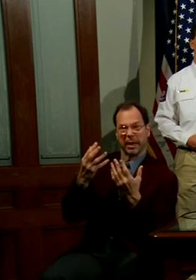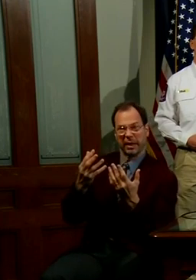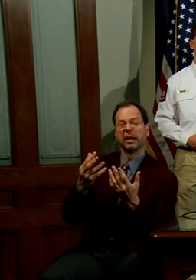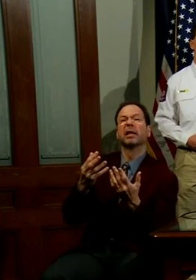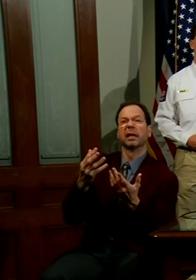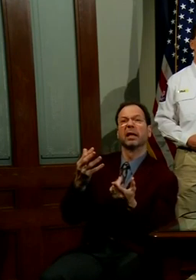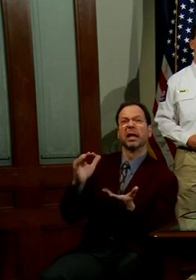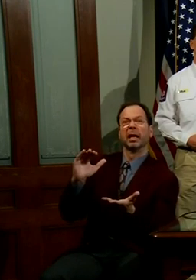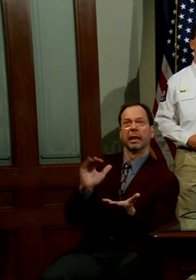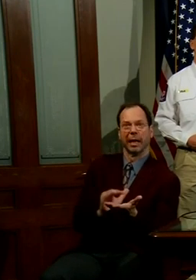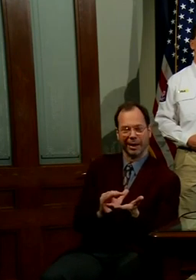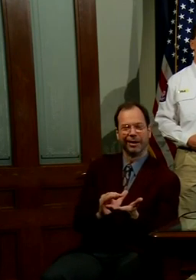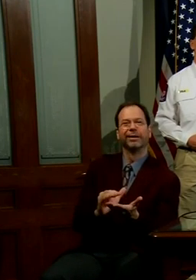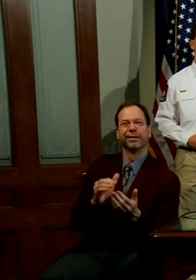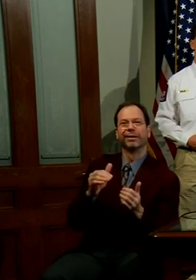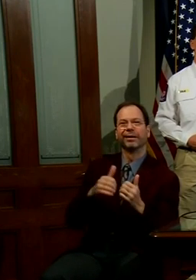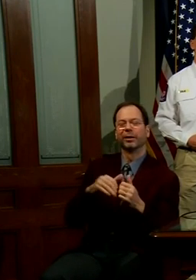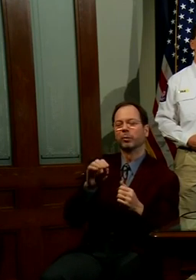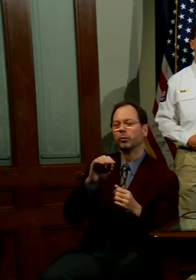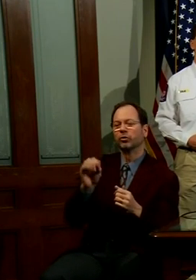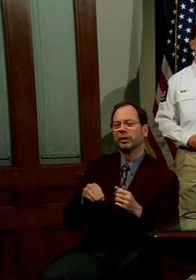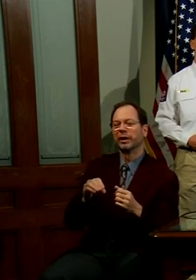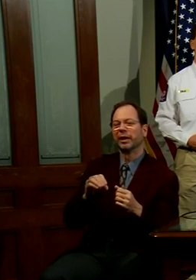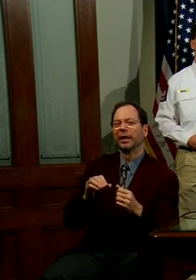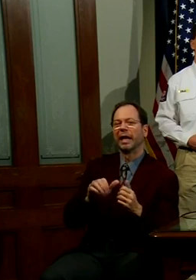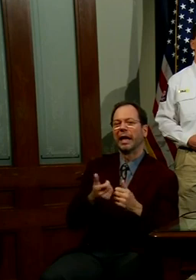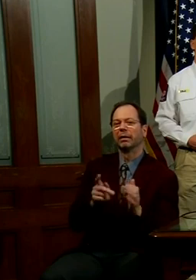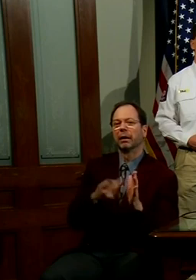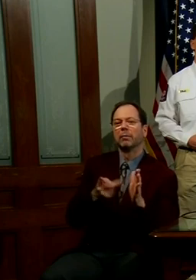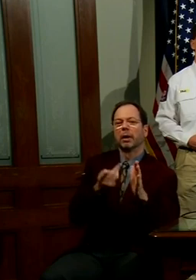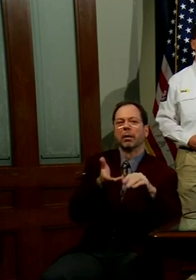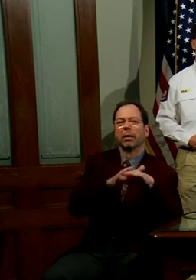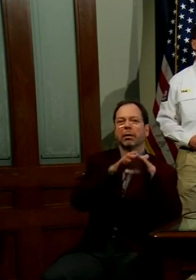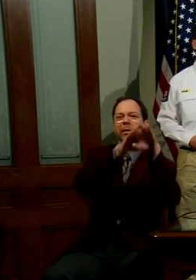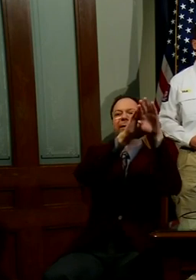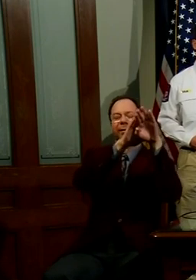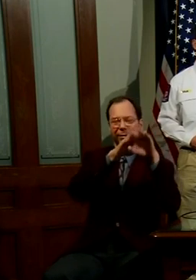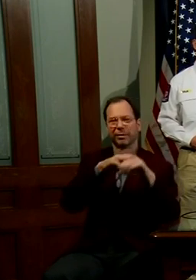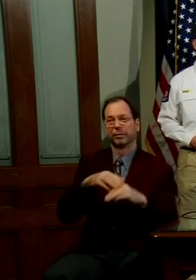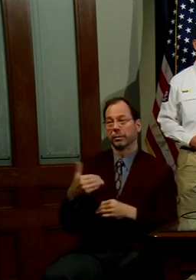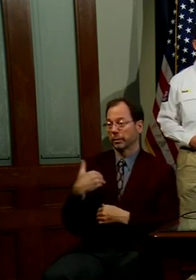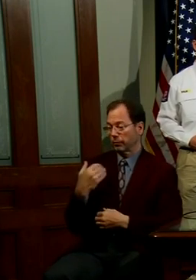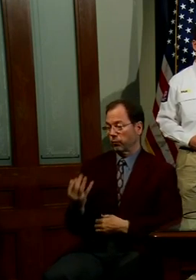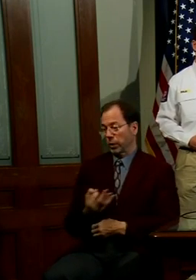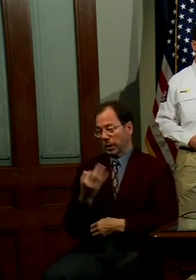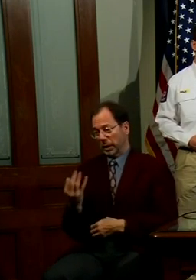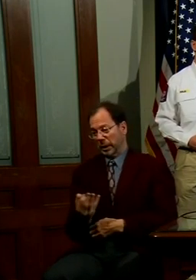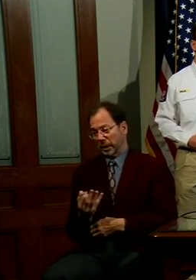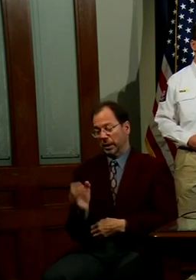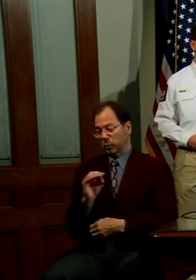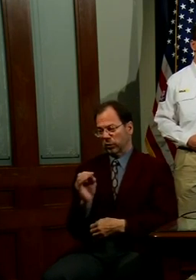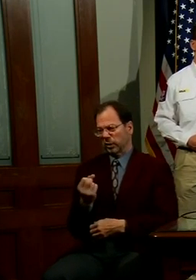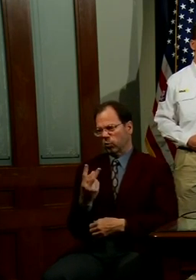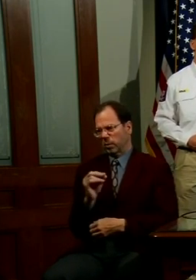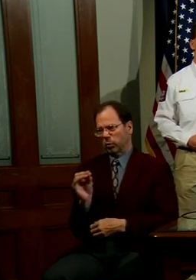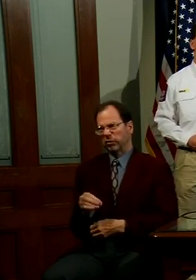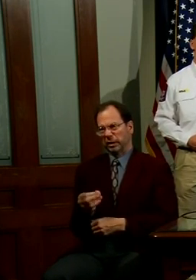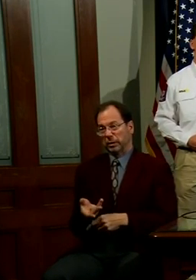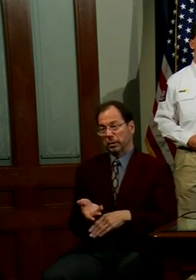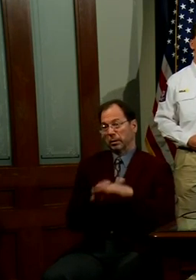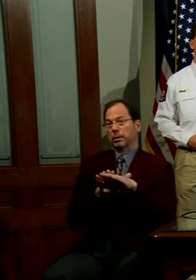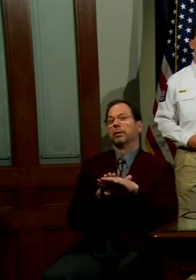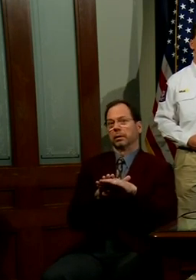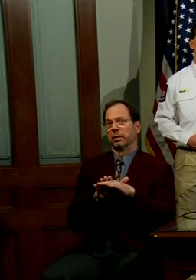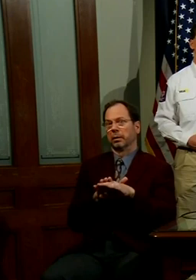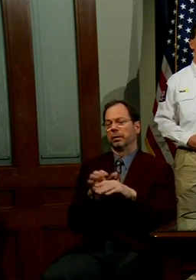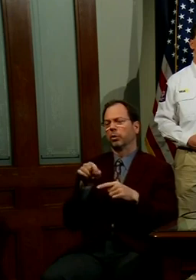decreased in what's called the percentage rate of increase. As of Friday, the percentage rate of increase was 12%. Over